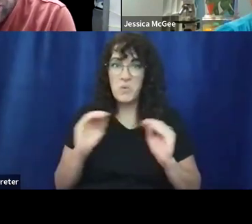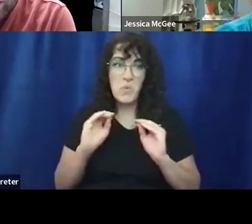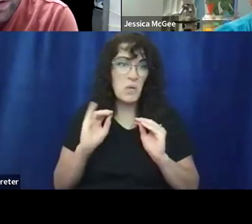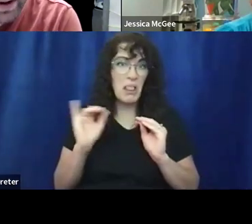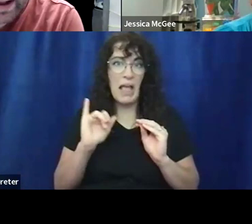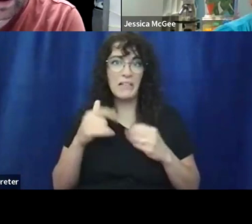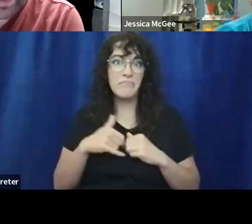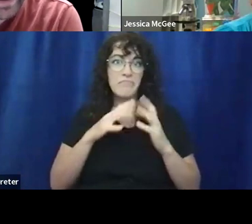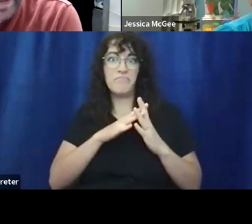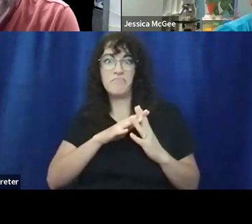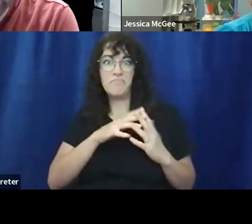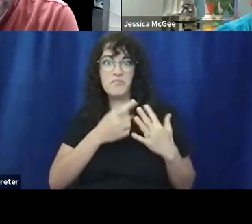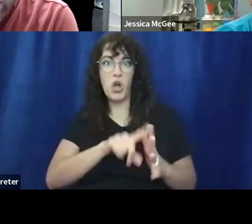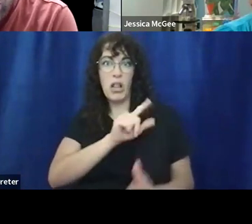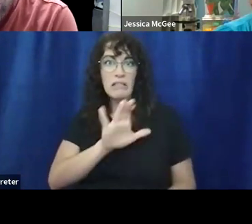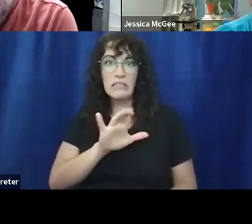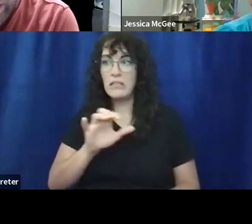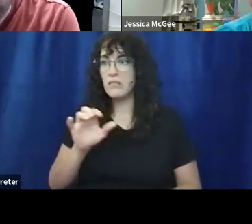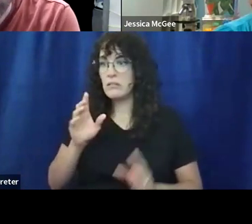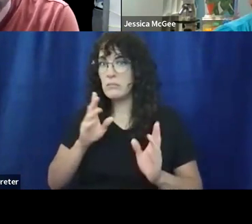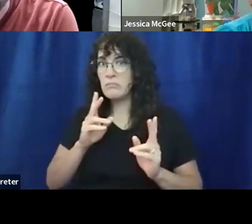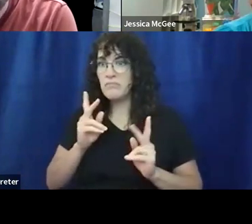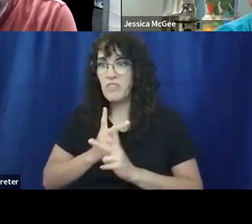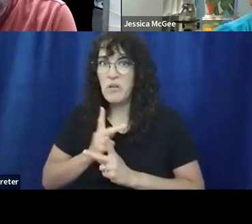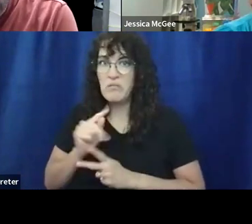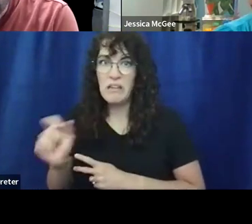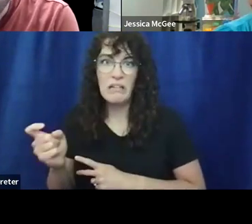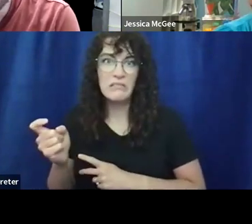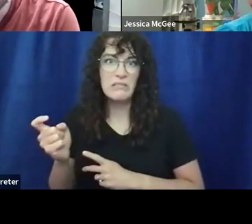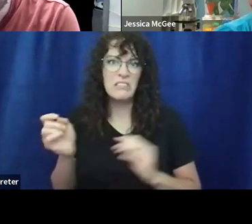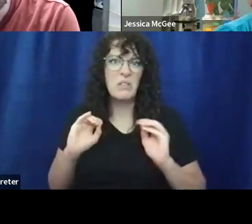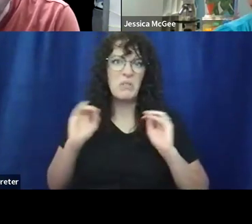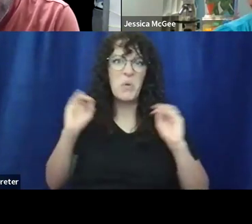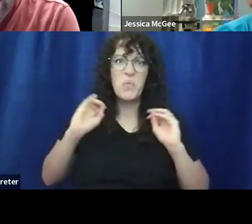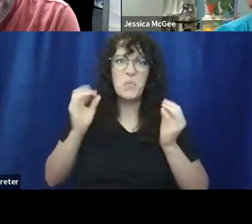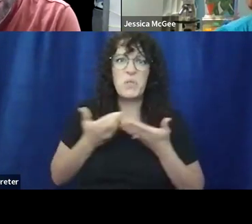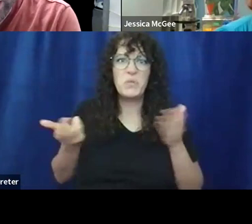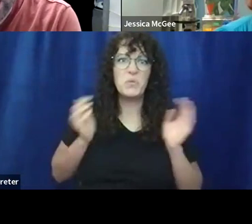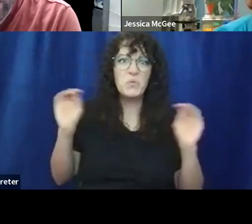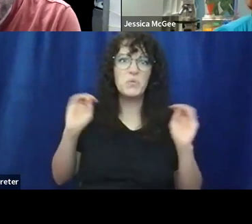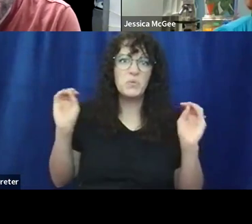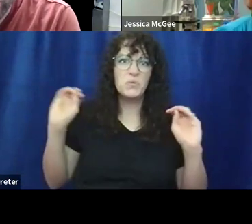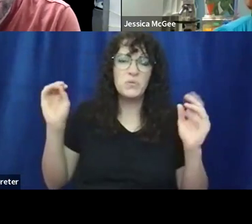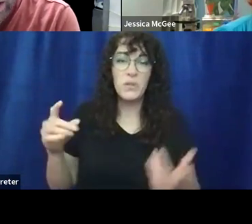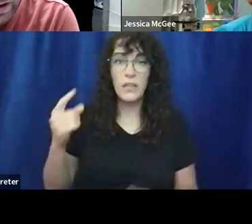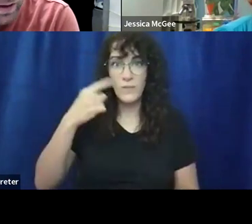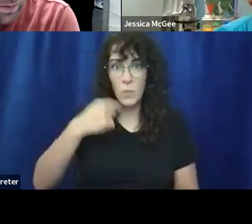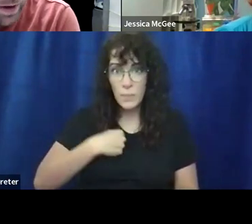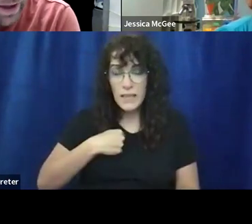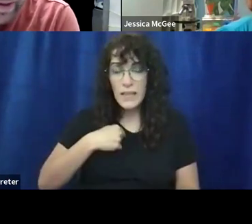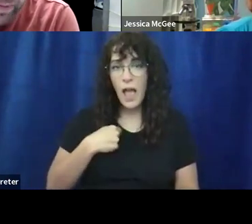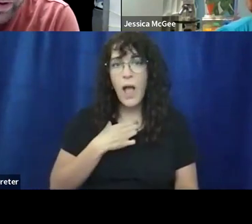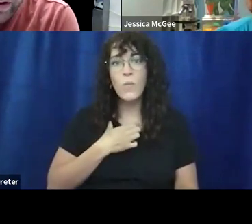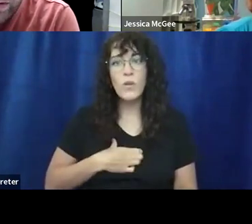LLC or organizing taxes and, you know, there was really no resources. Um, and so I, I think for me, I, I wish, um,